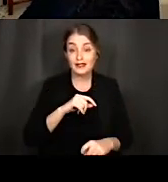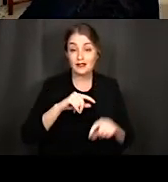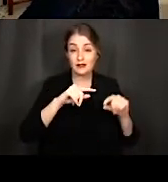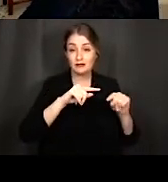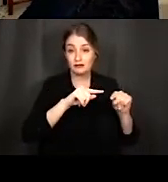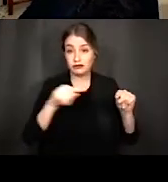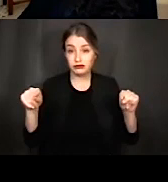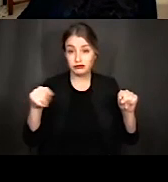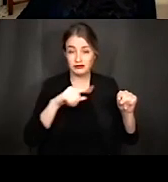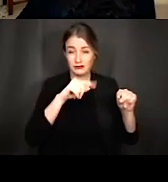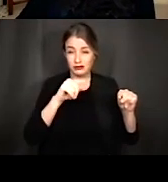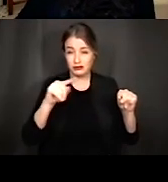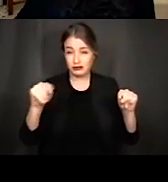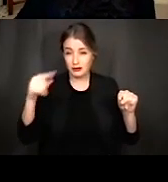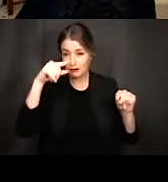in black.